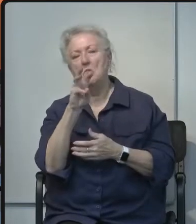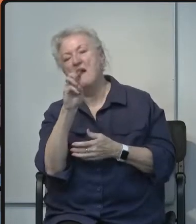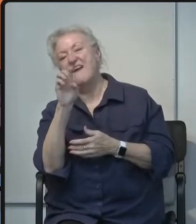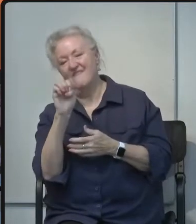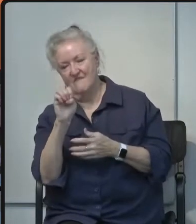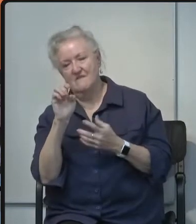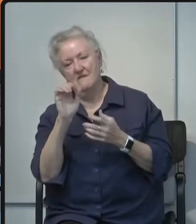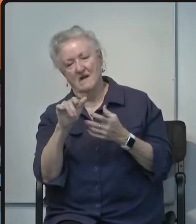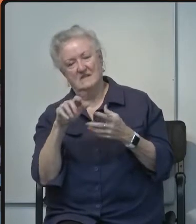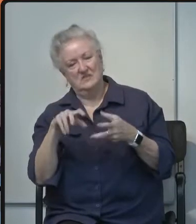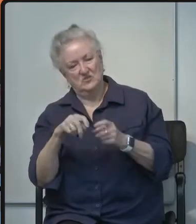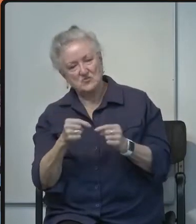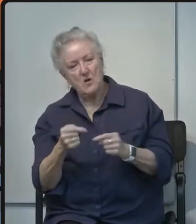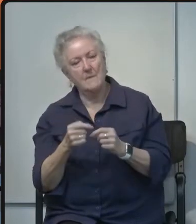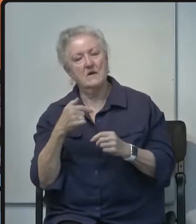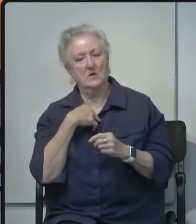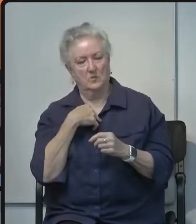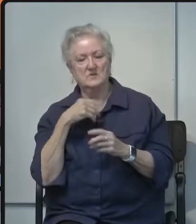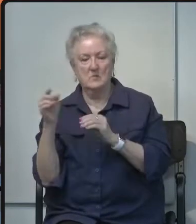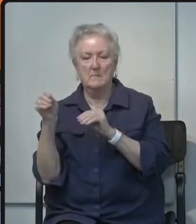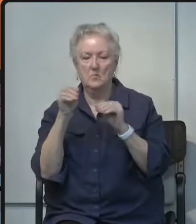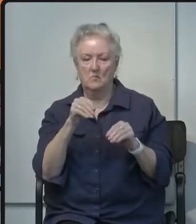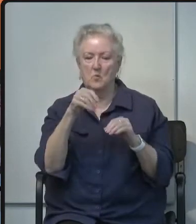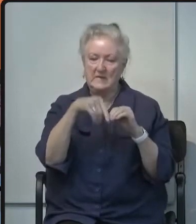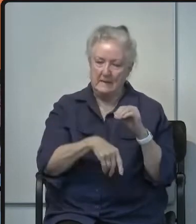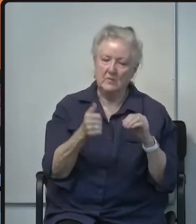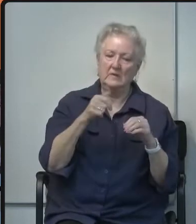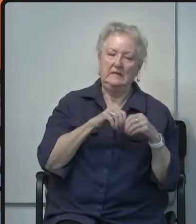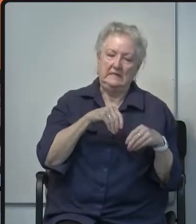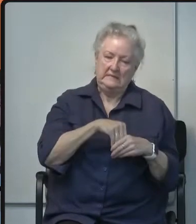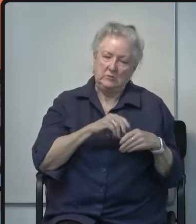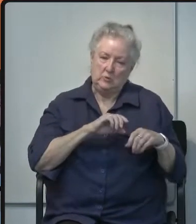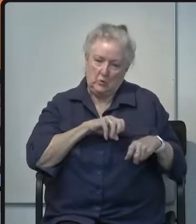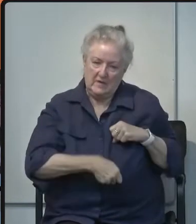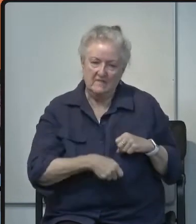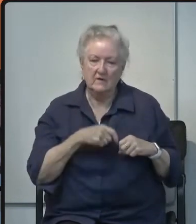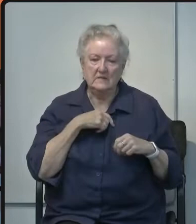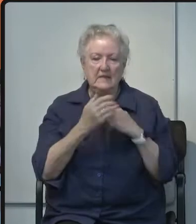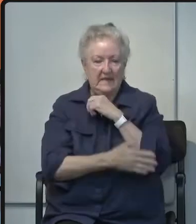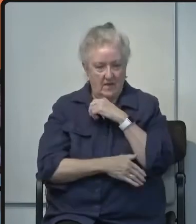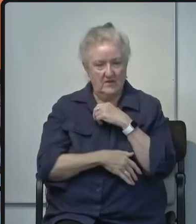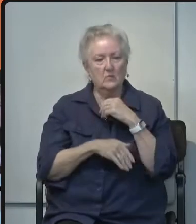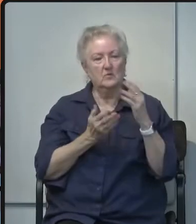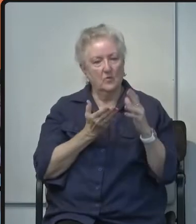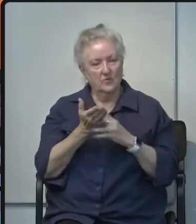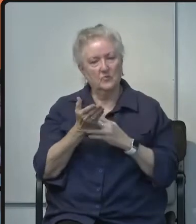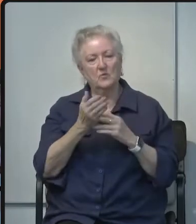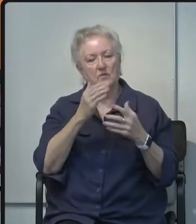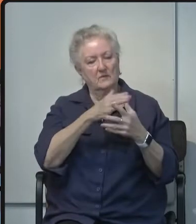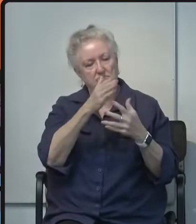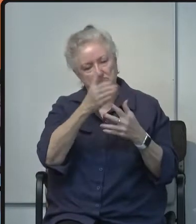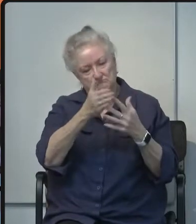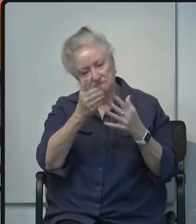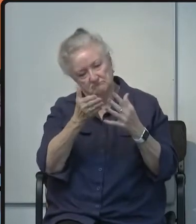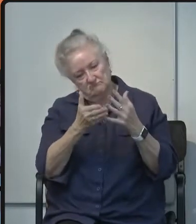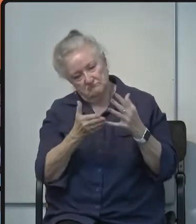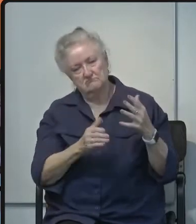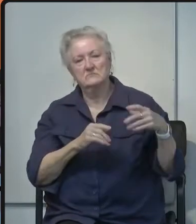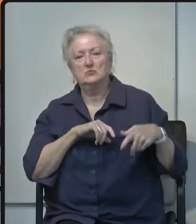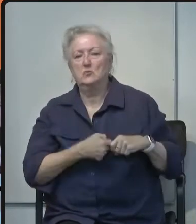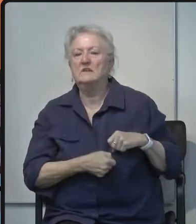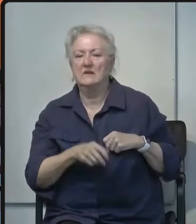grief and we're gonna the community as a whole the county as a whole is going to start going through the stages of grief as we hear of these losses so that's